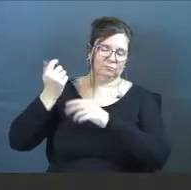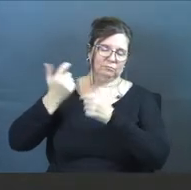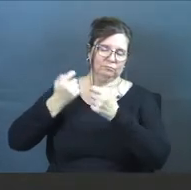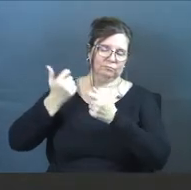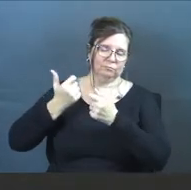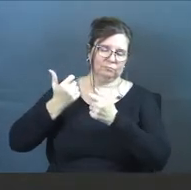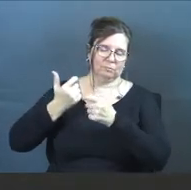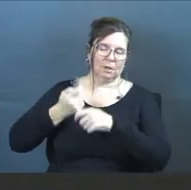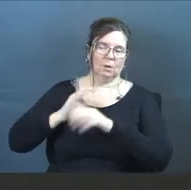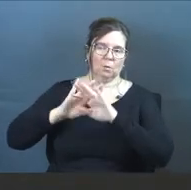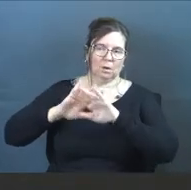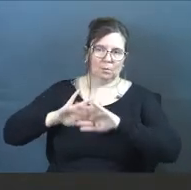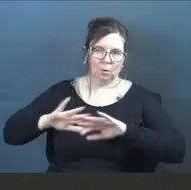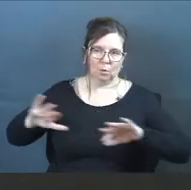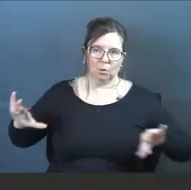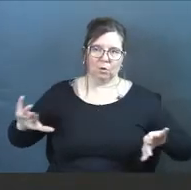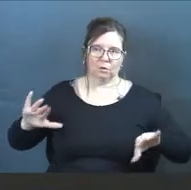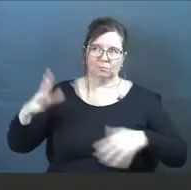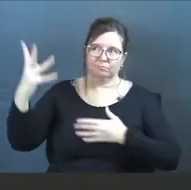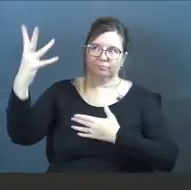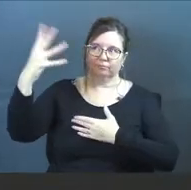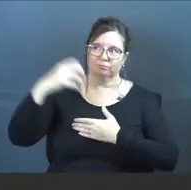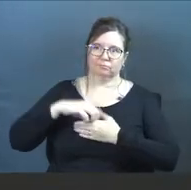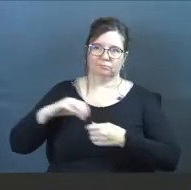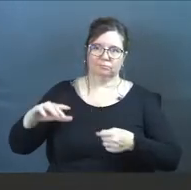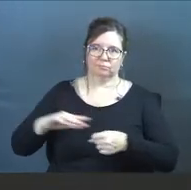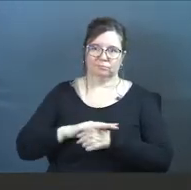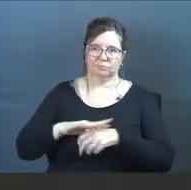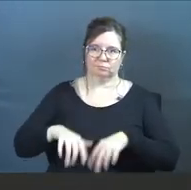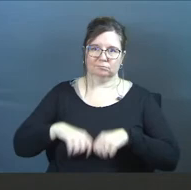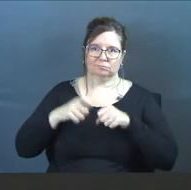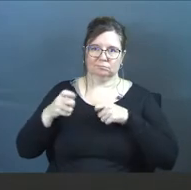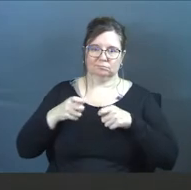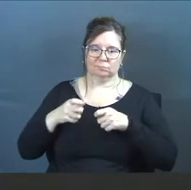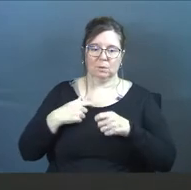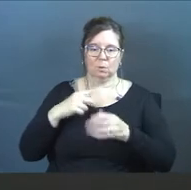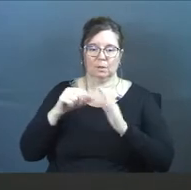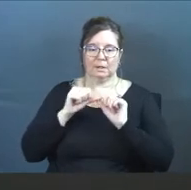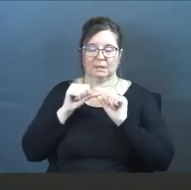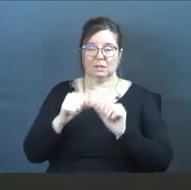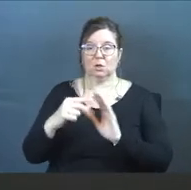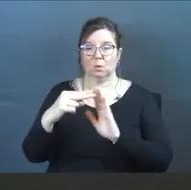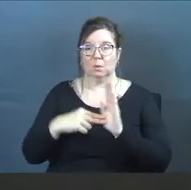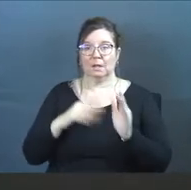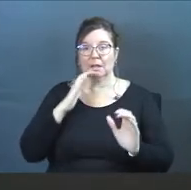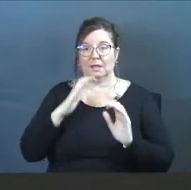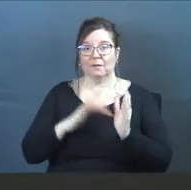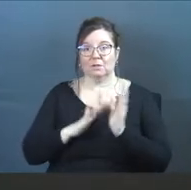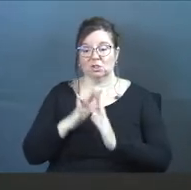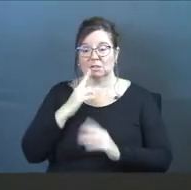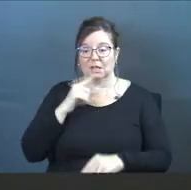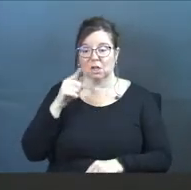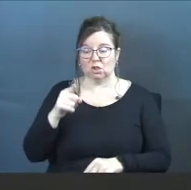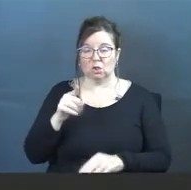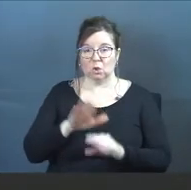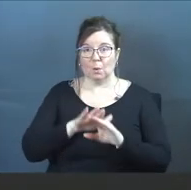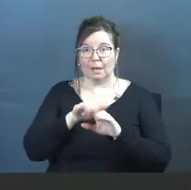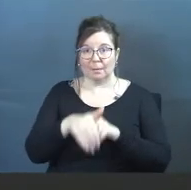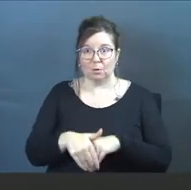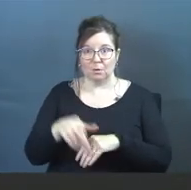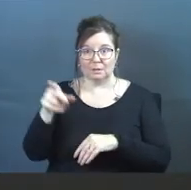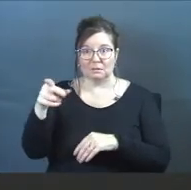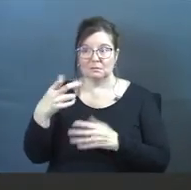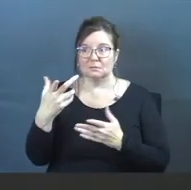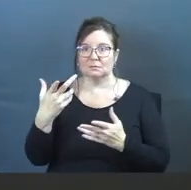fully having your heart. We continue reading in this conversation, Jesus says, you hypocrites.